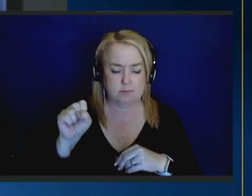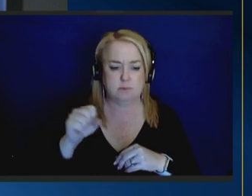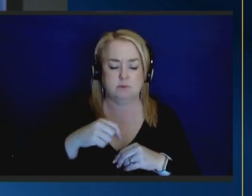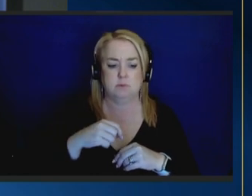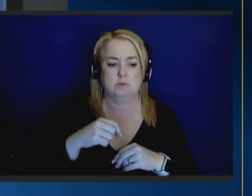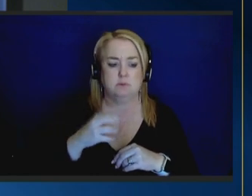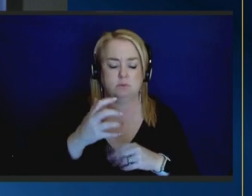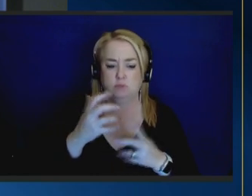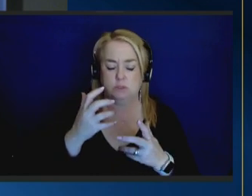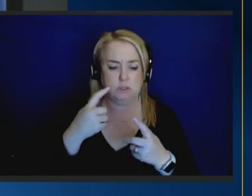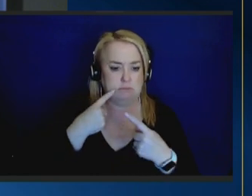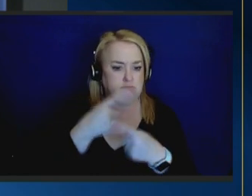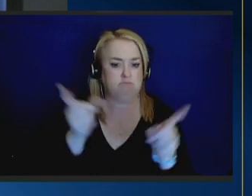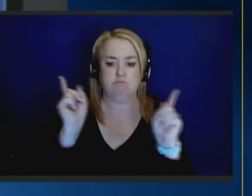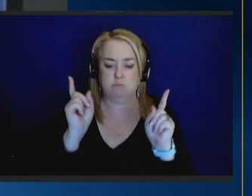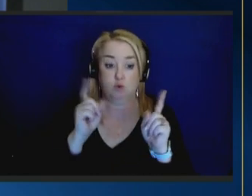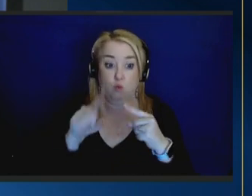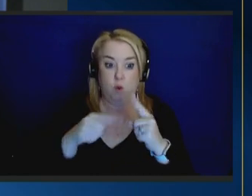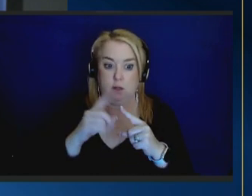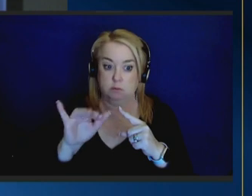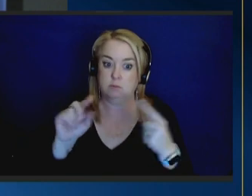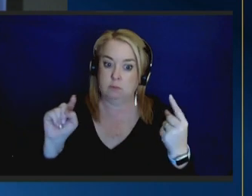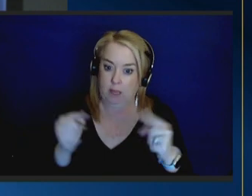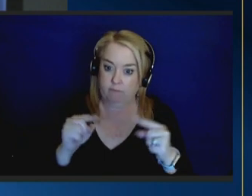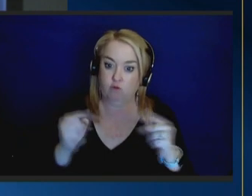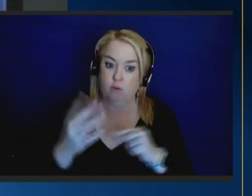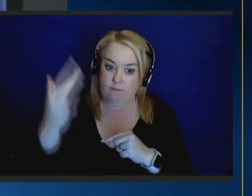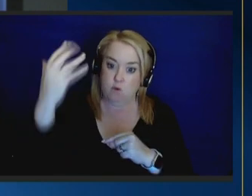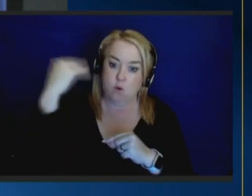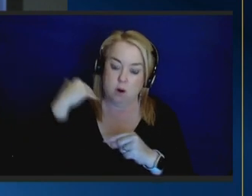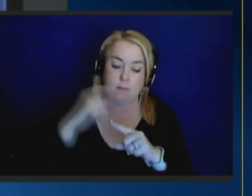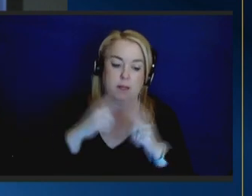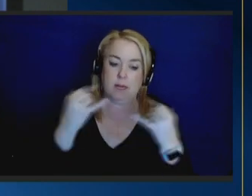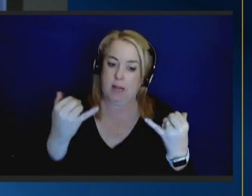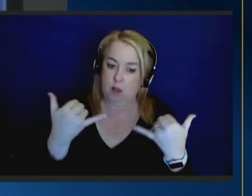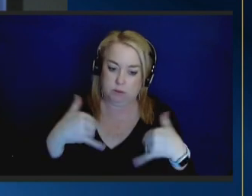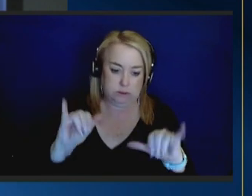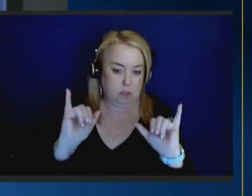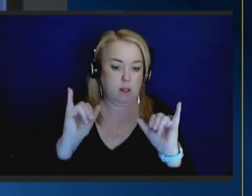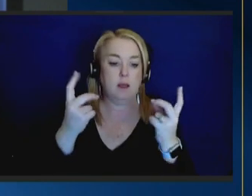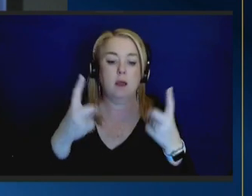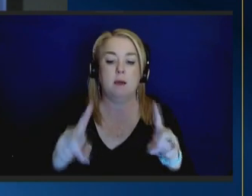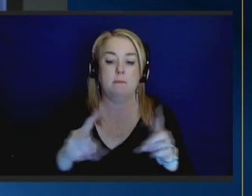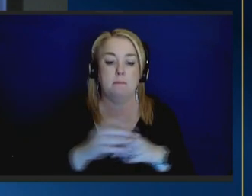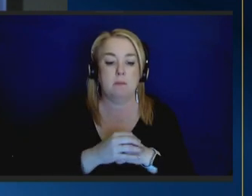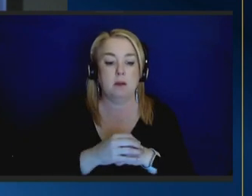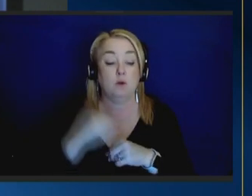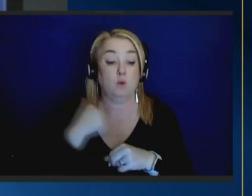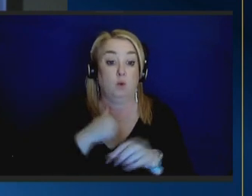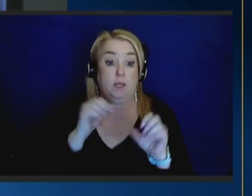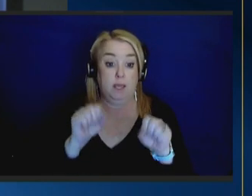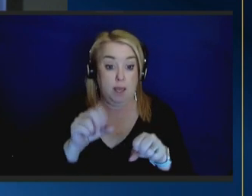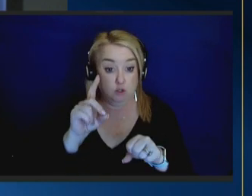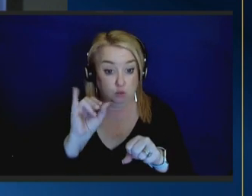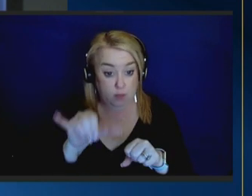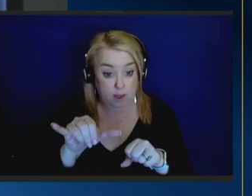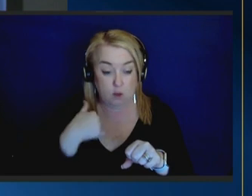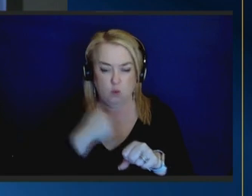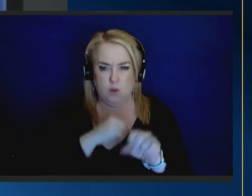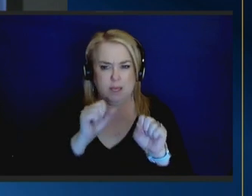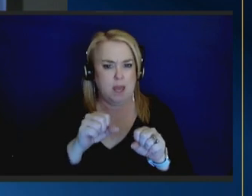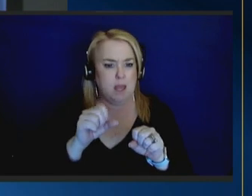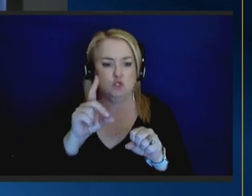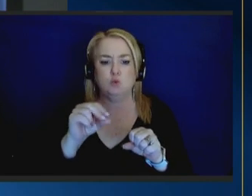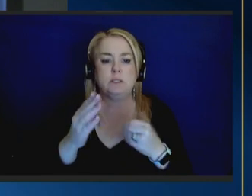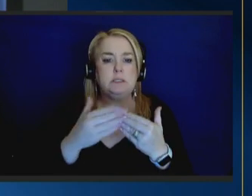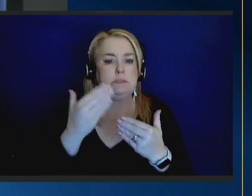back in those days but it still applies today and we could do that and we can do it very easily because at the